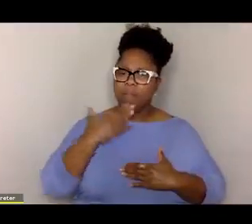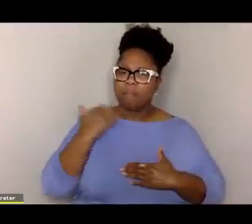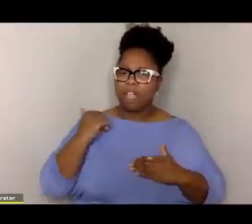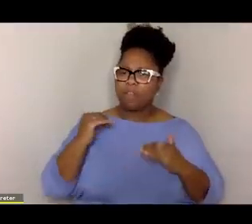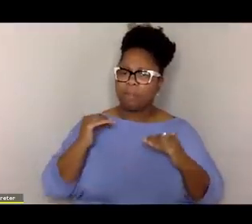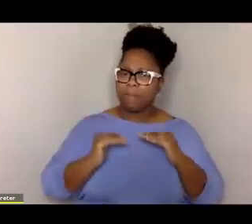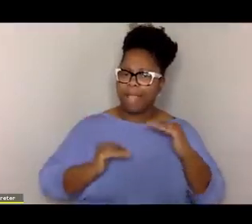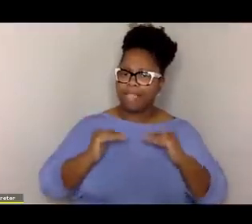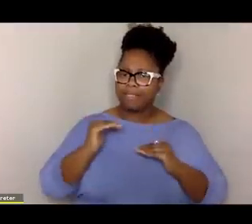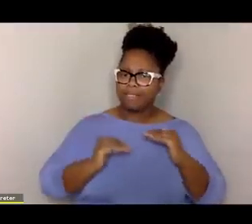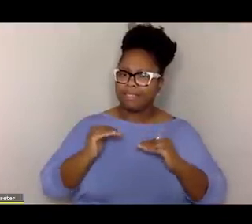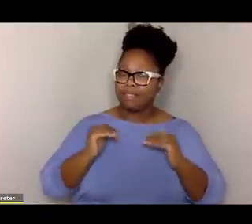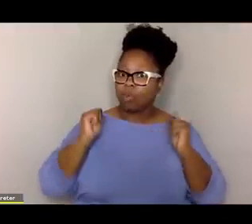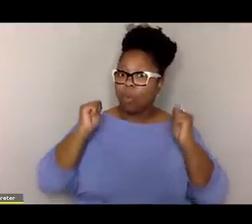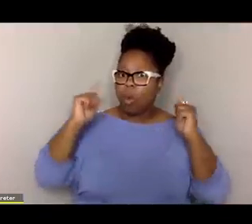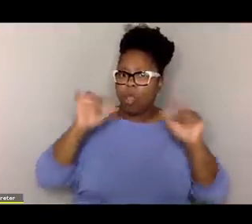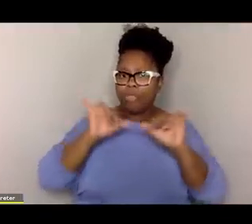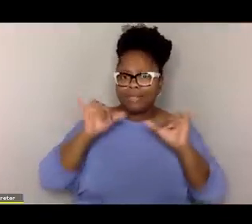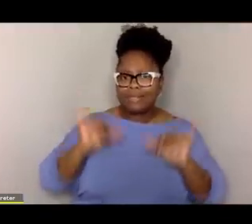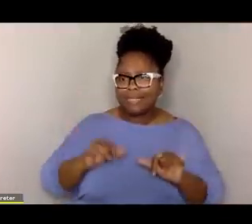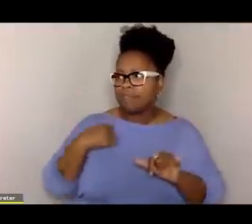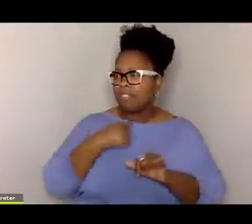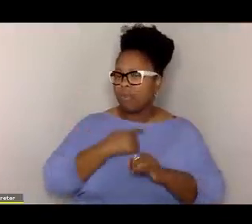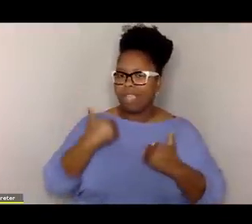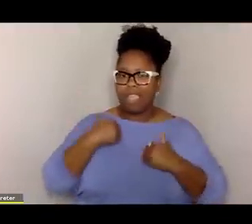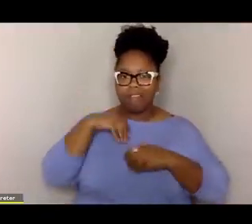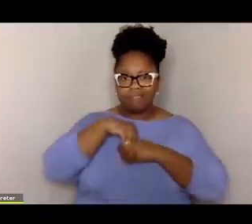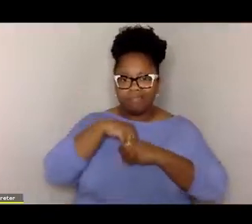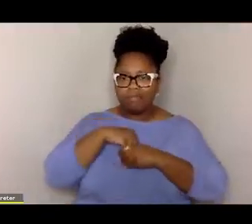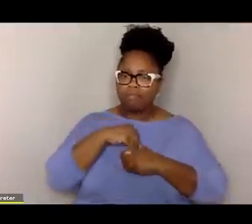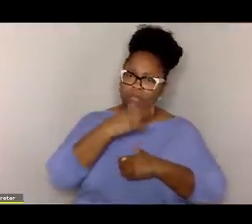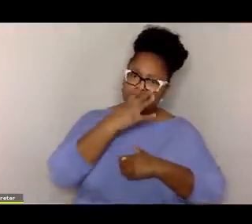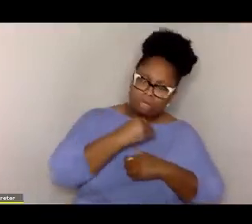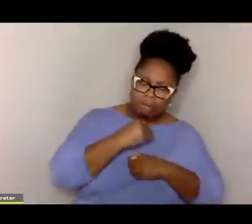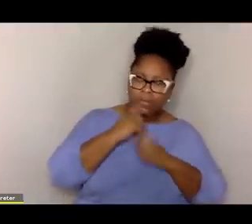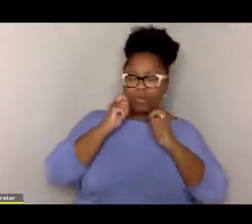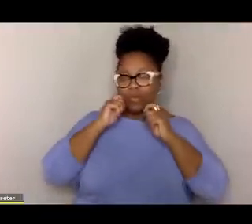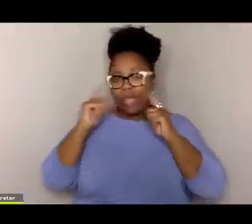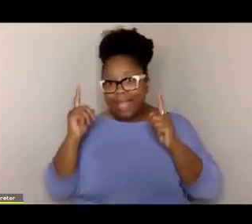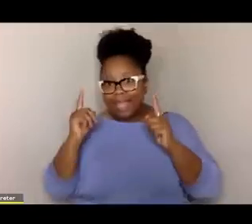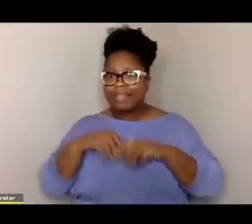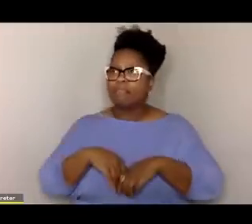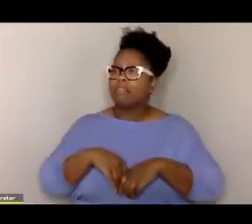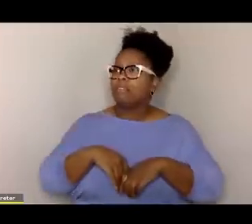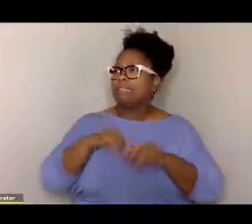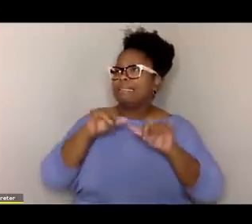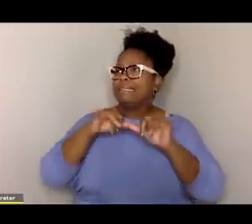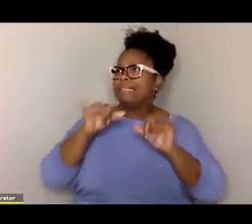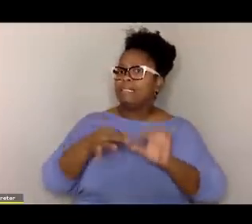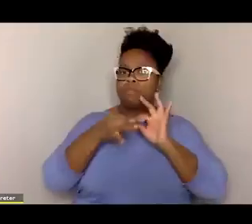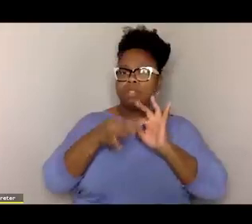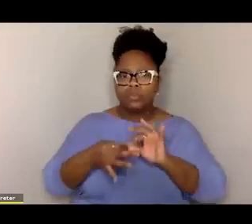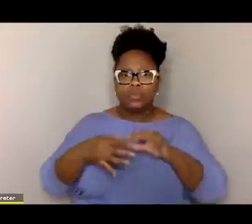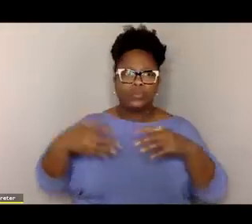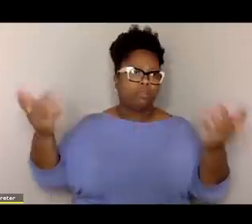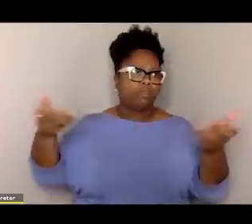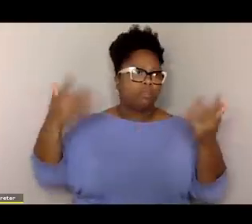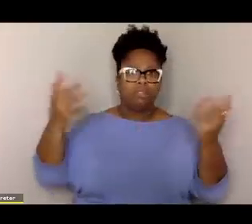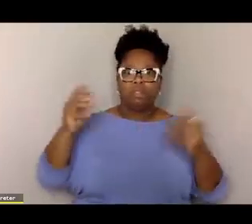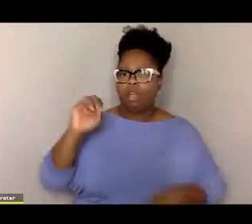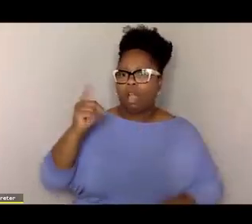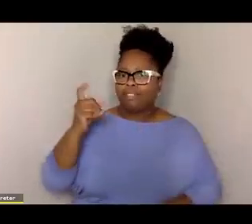And so we have these, all of the systems that we have, the systems that have to do with sleep and wake, the systems we have to do with,